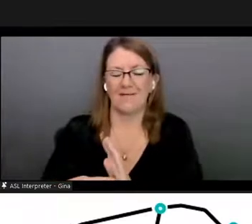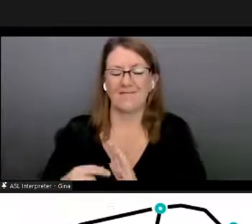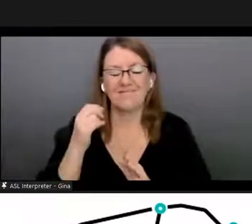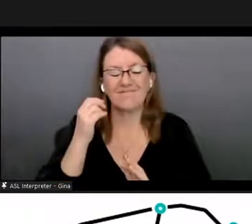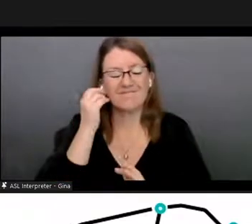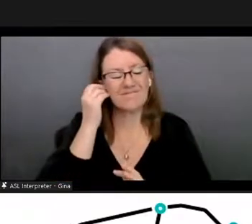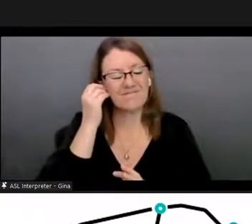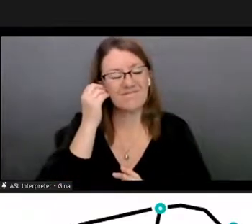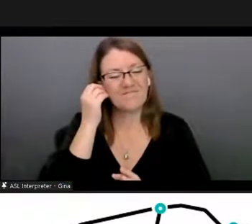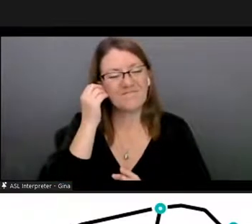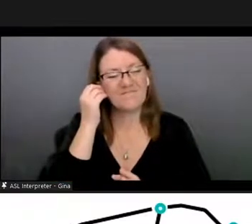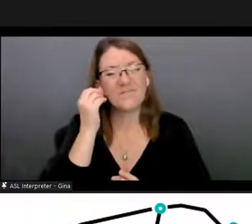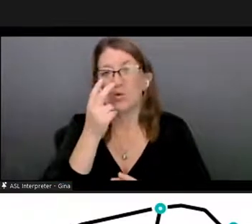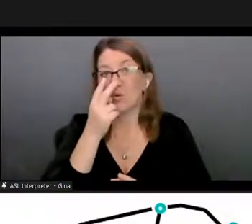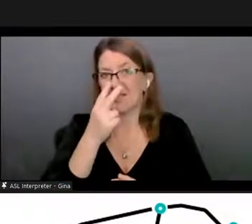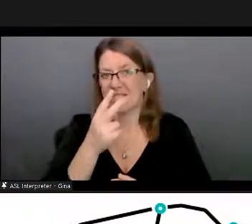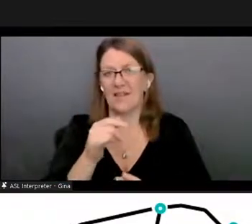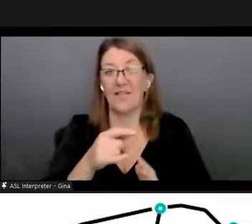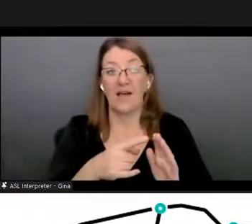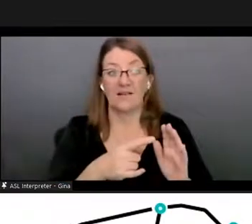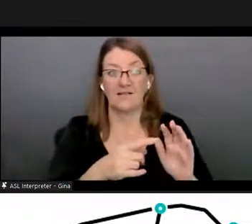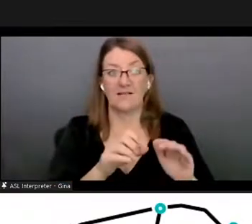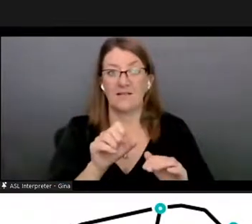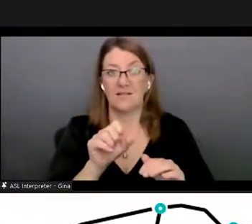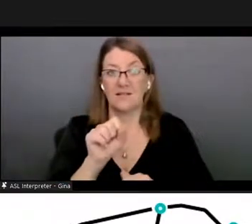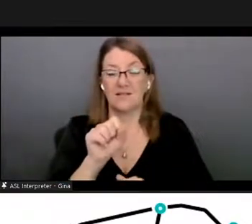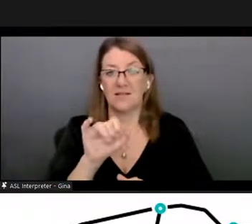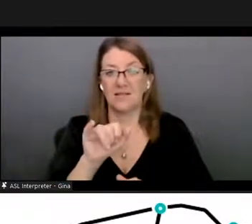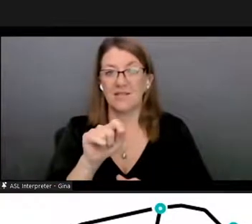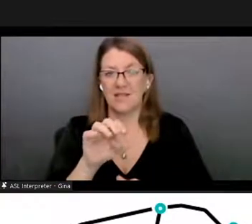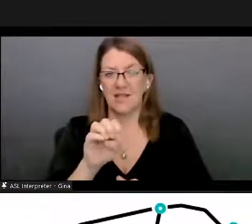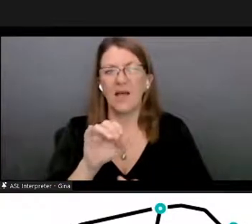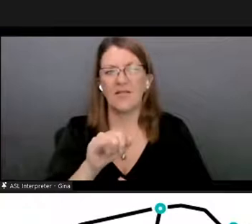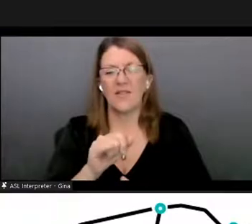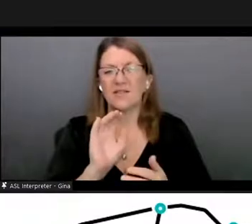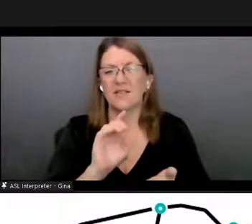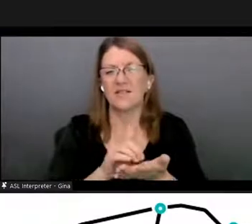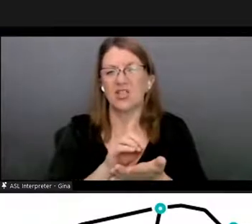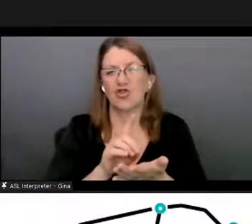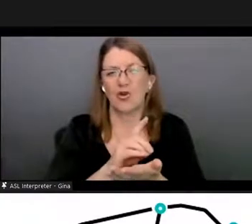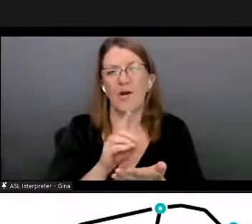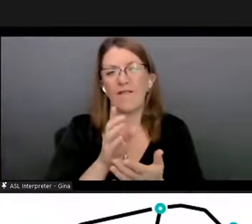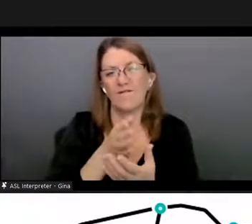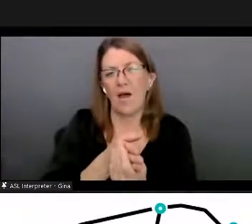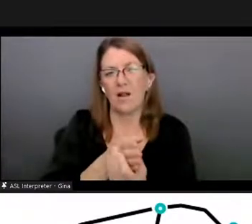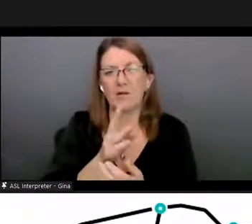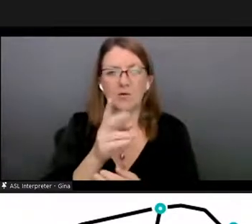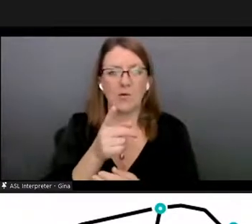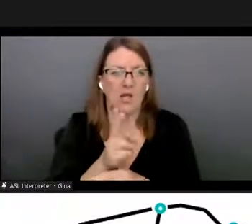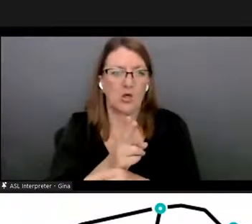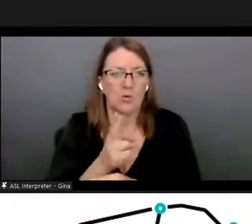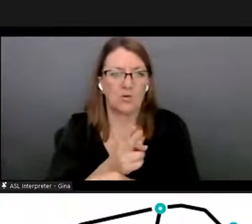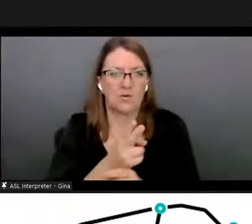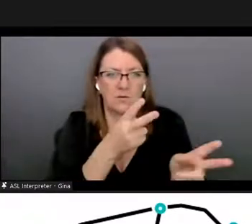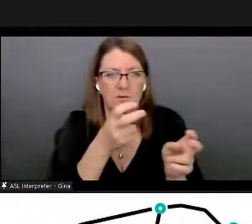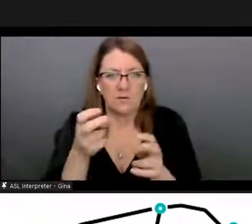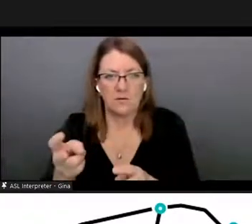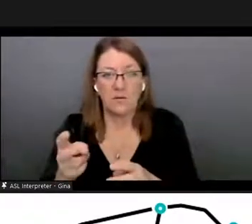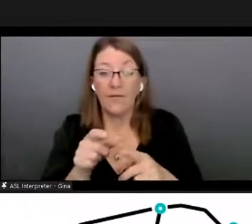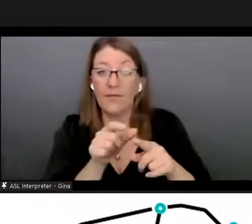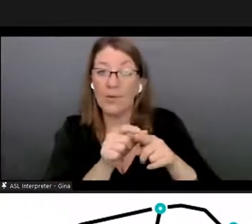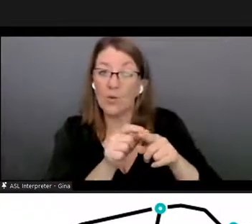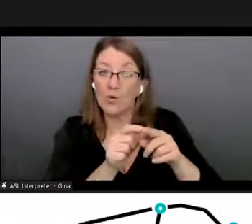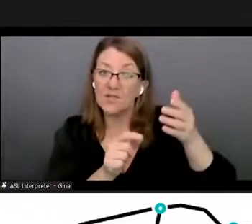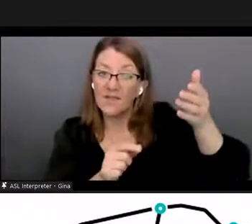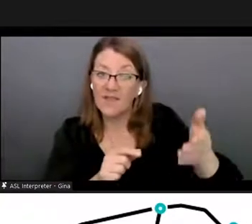you know on the site that there's this json dictionary file that you can use to edit basically those um those words that are in there are